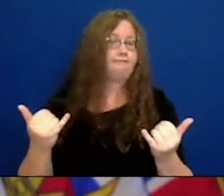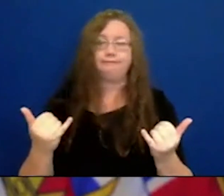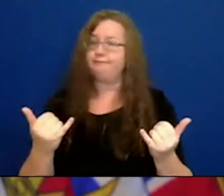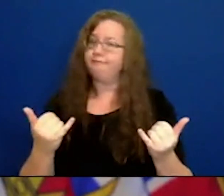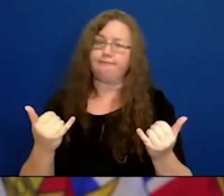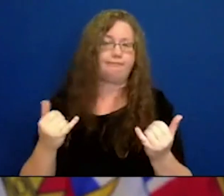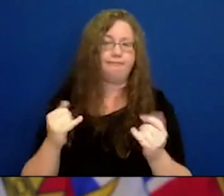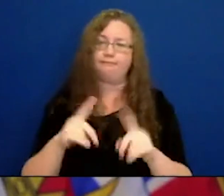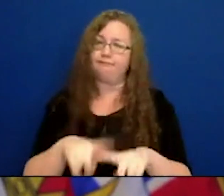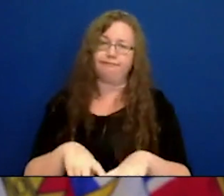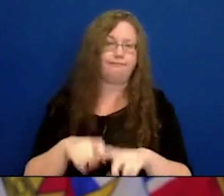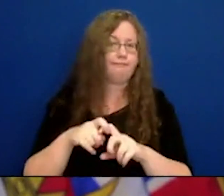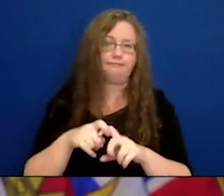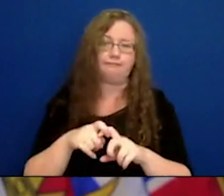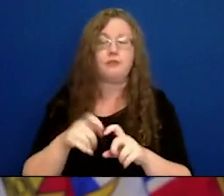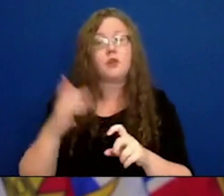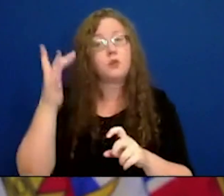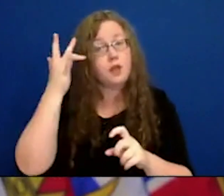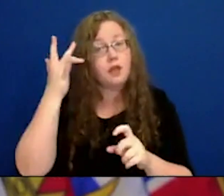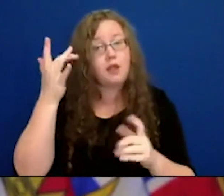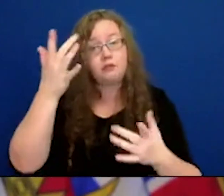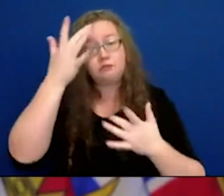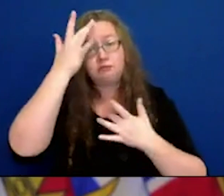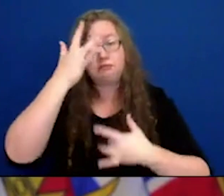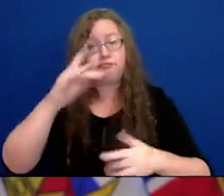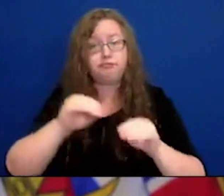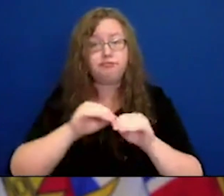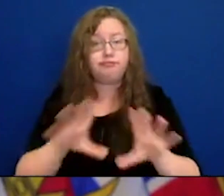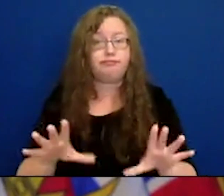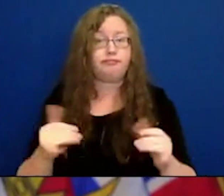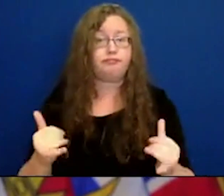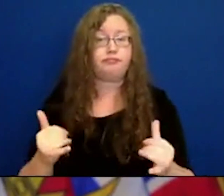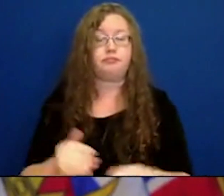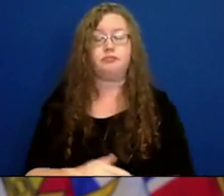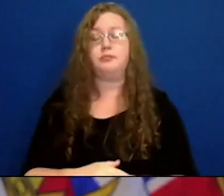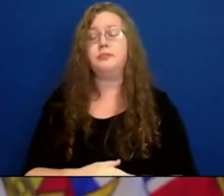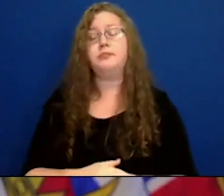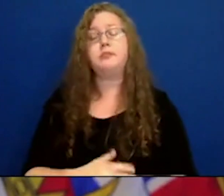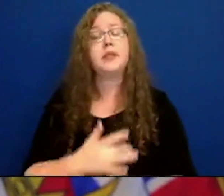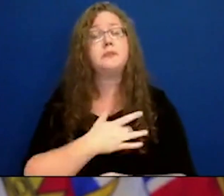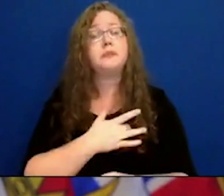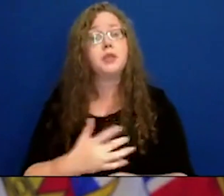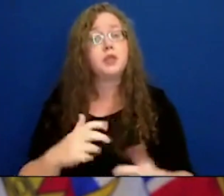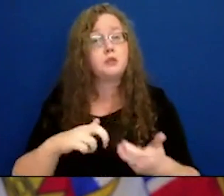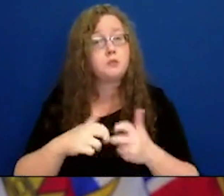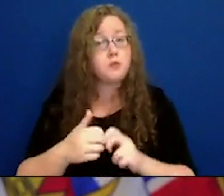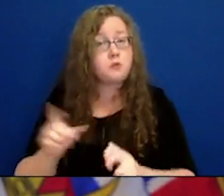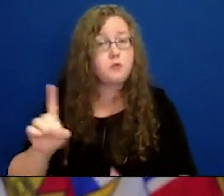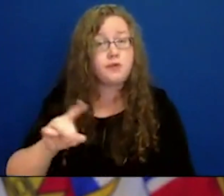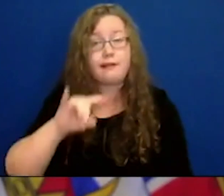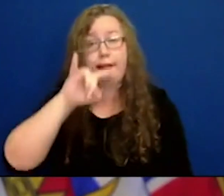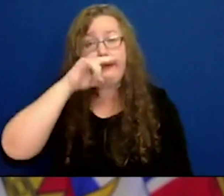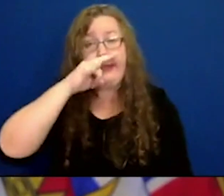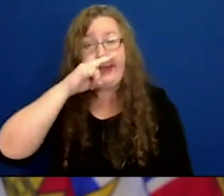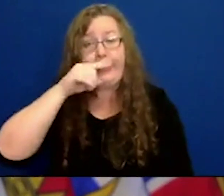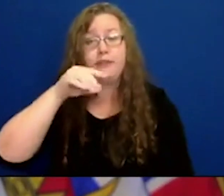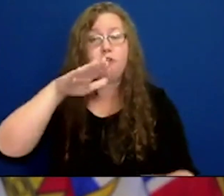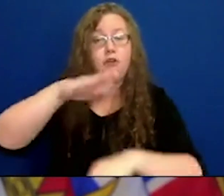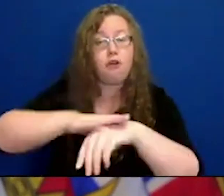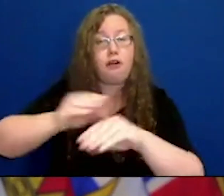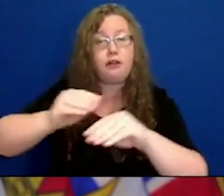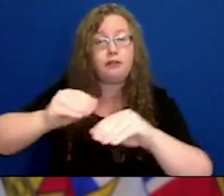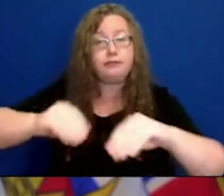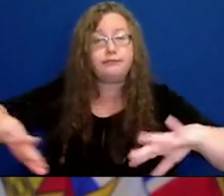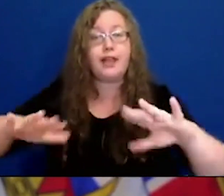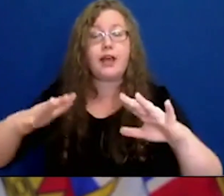we're still having challenges. And it's not so much the kids out on the field. It's the away from fields of play. And we